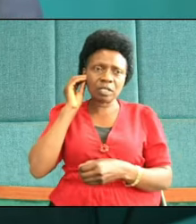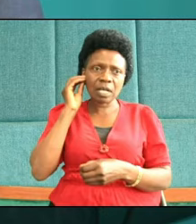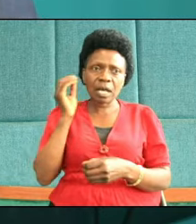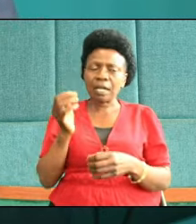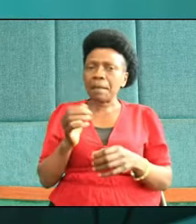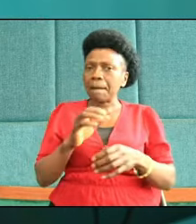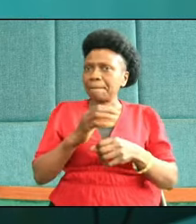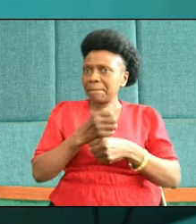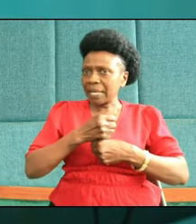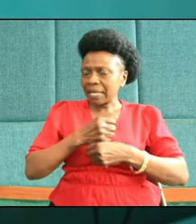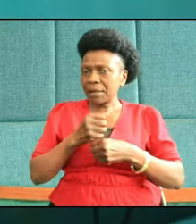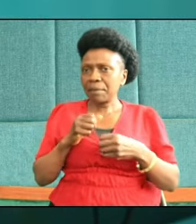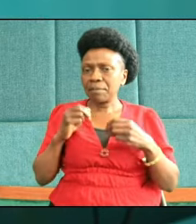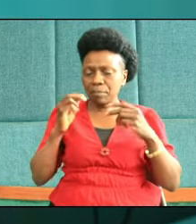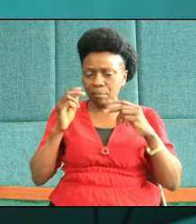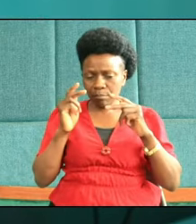a week.